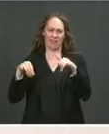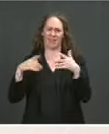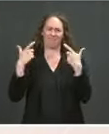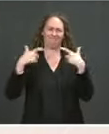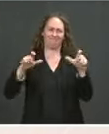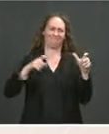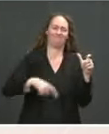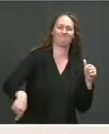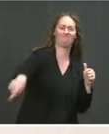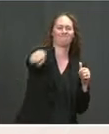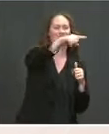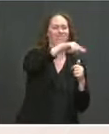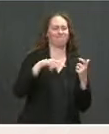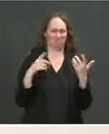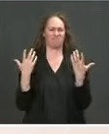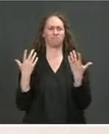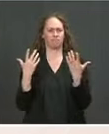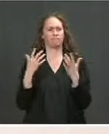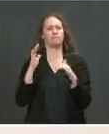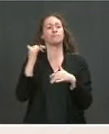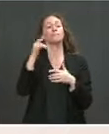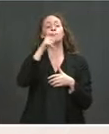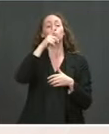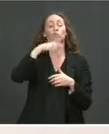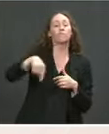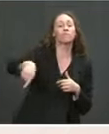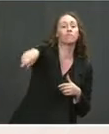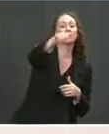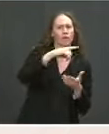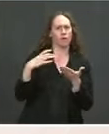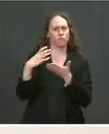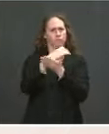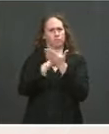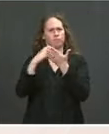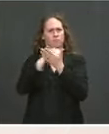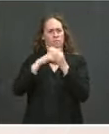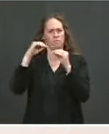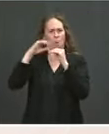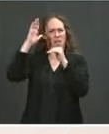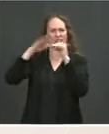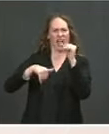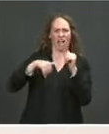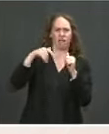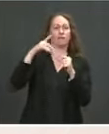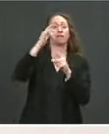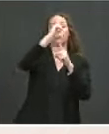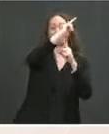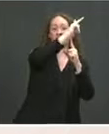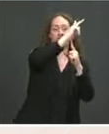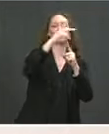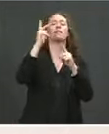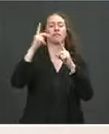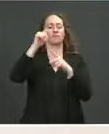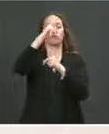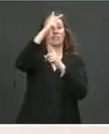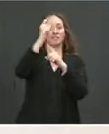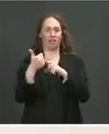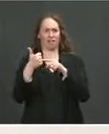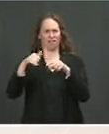for those making more than a million, for the top three-tenths of a percent, it's the opposite. About 30% of their wages come from